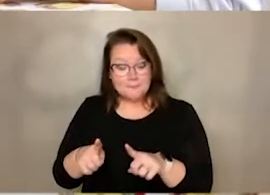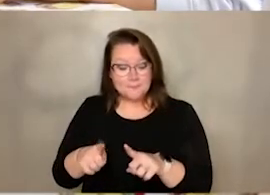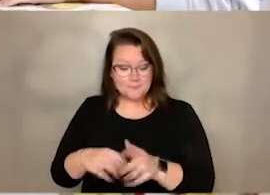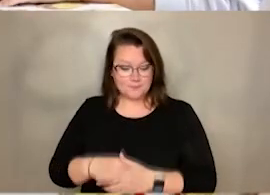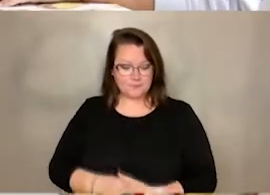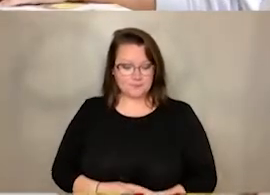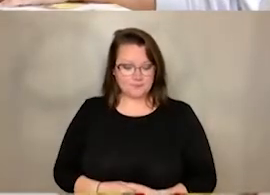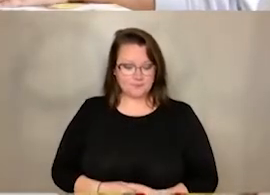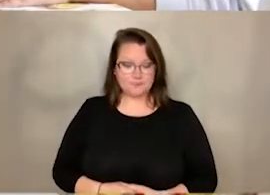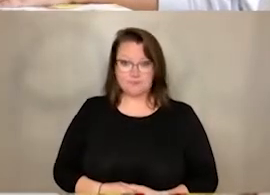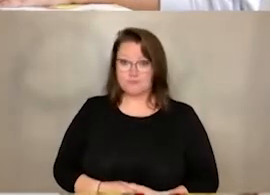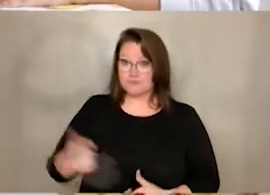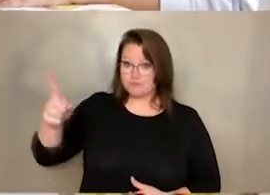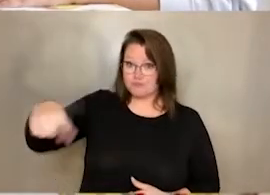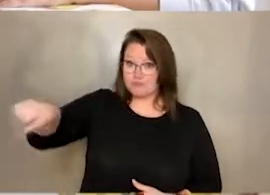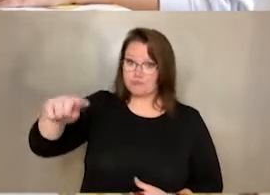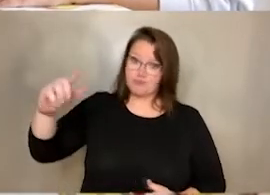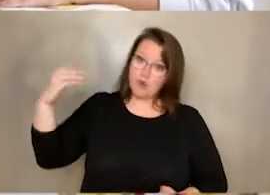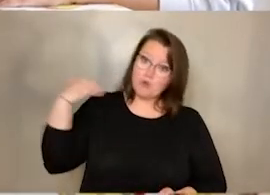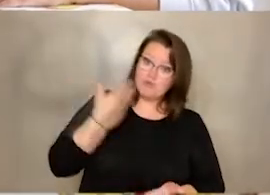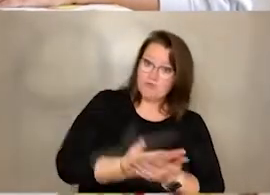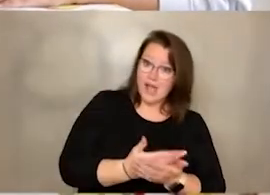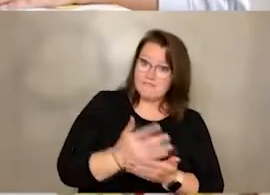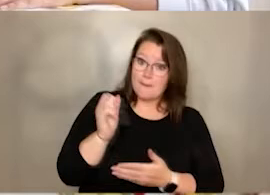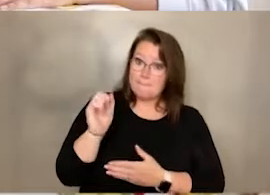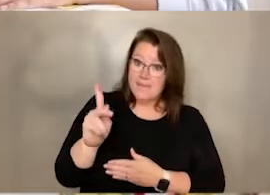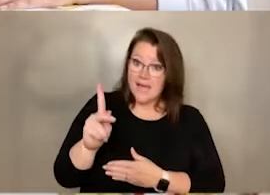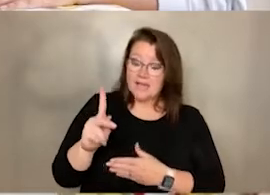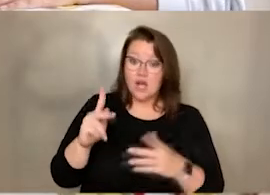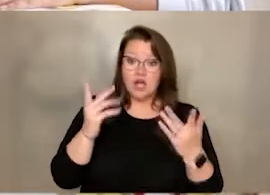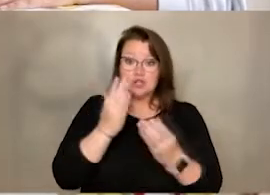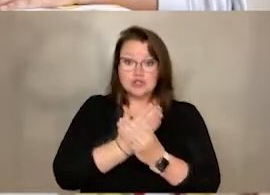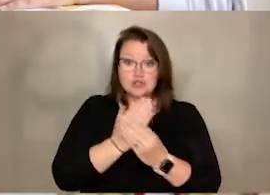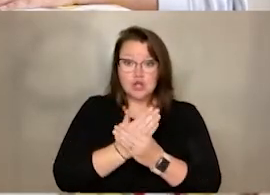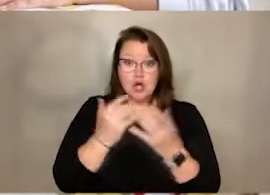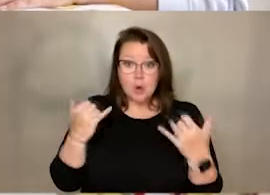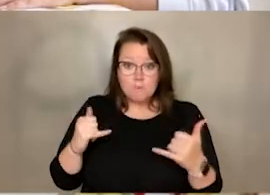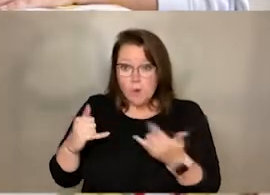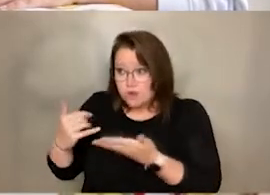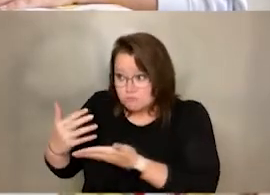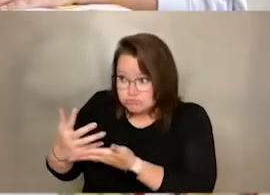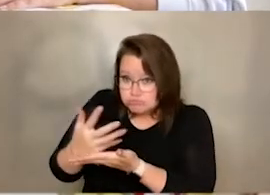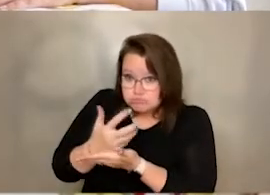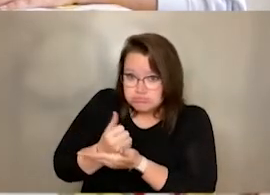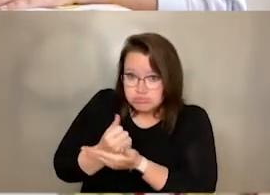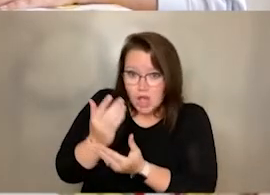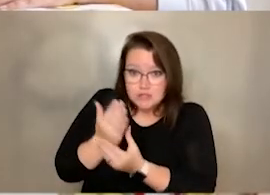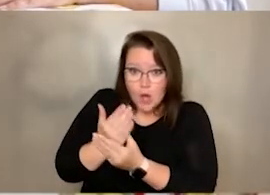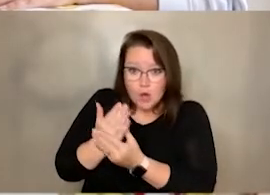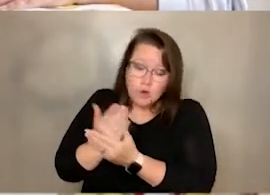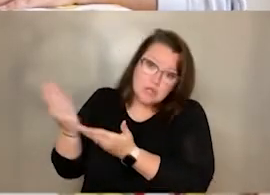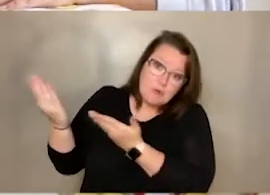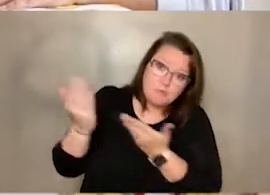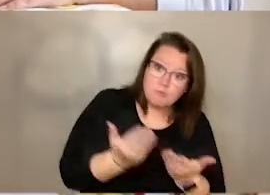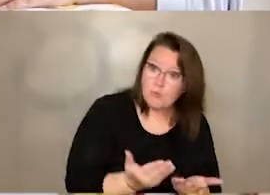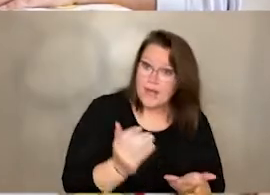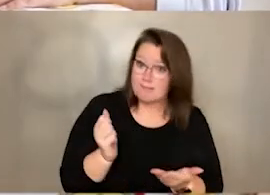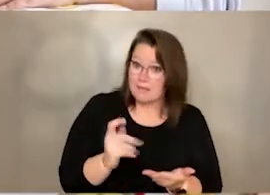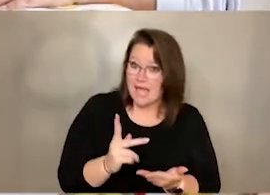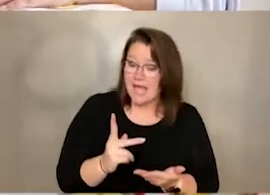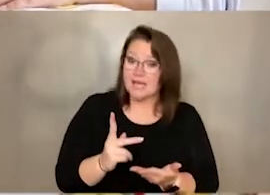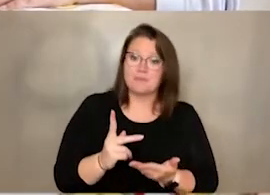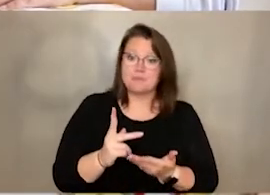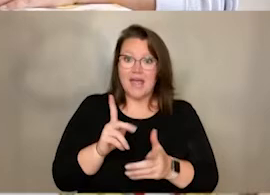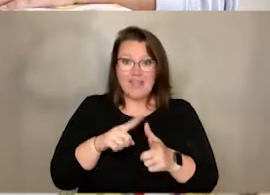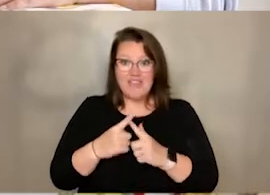where they get back to the taco party and collect the tacos to bring back. And they bring back the tacos and the boy